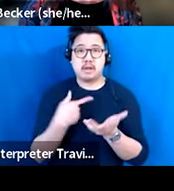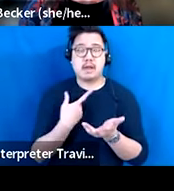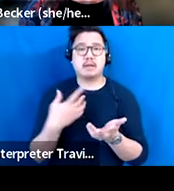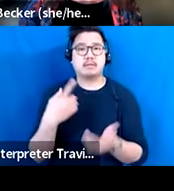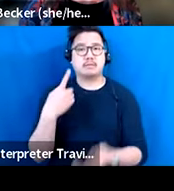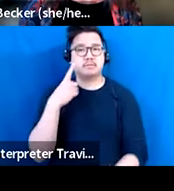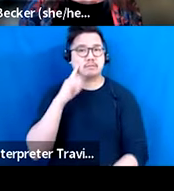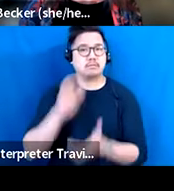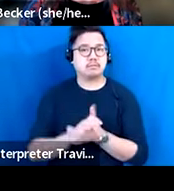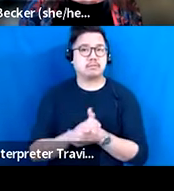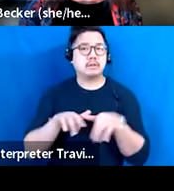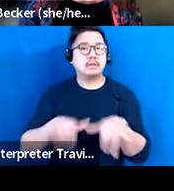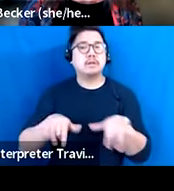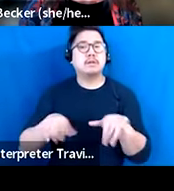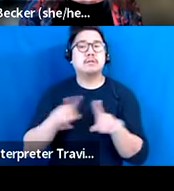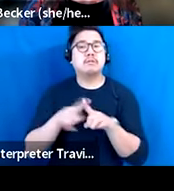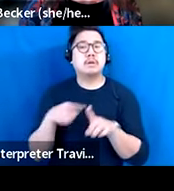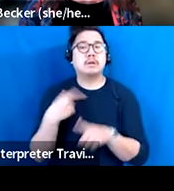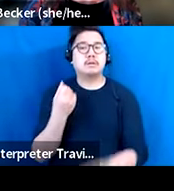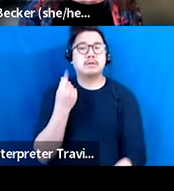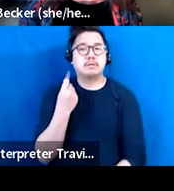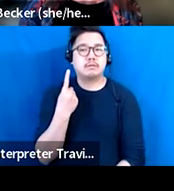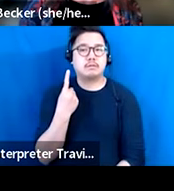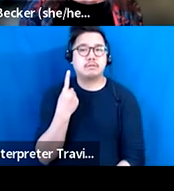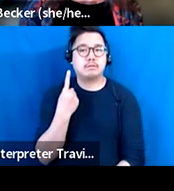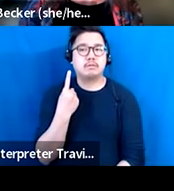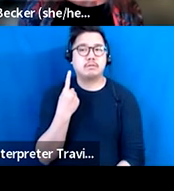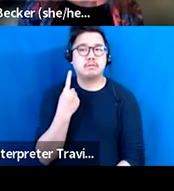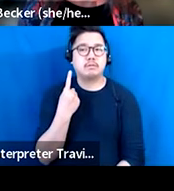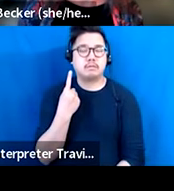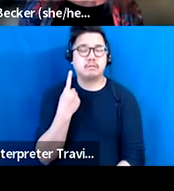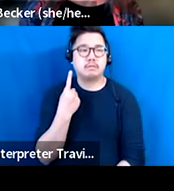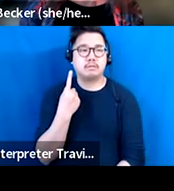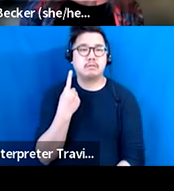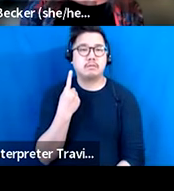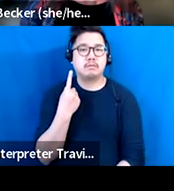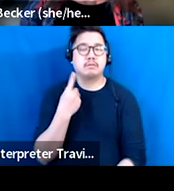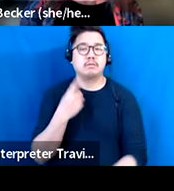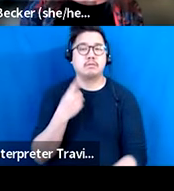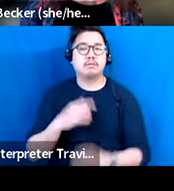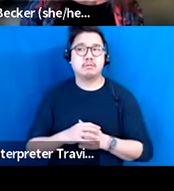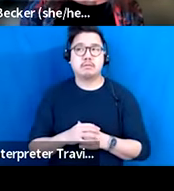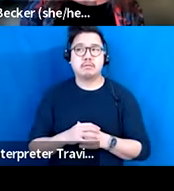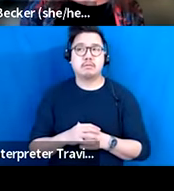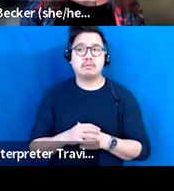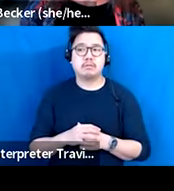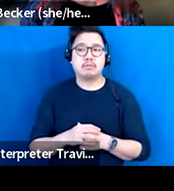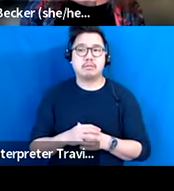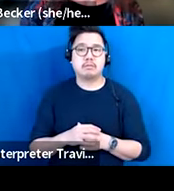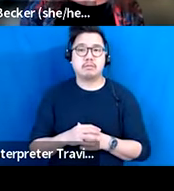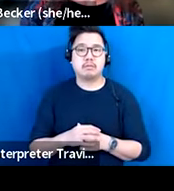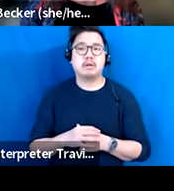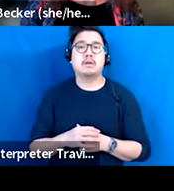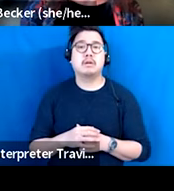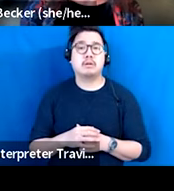showing up with a predetermined belief of how various leaders are going to respond